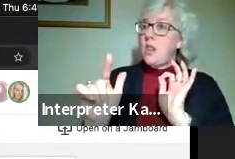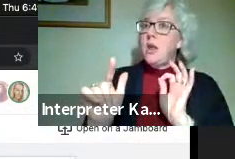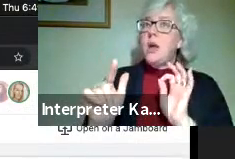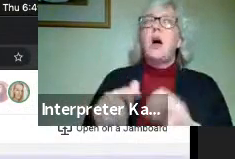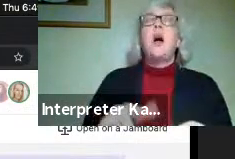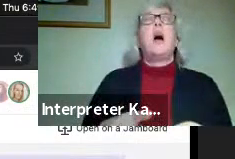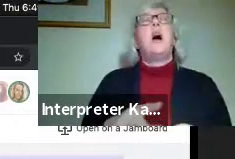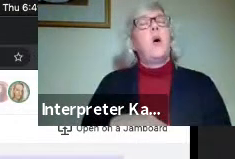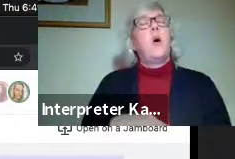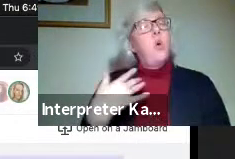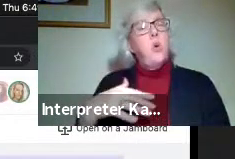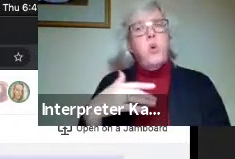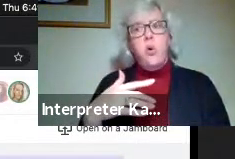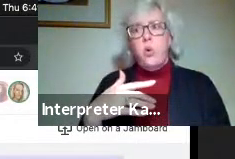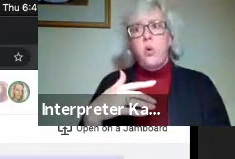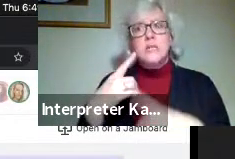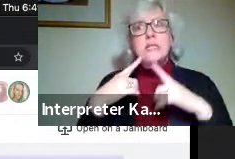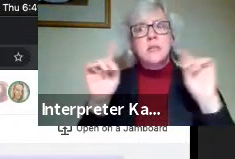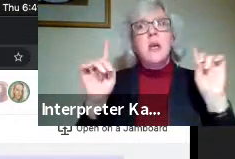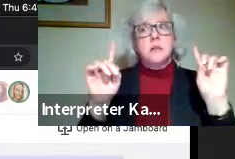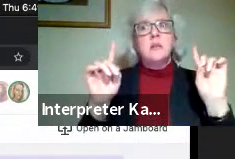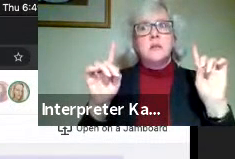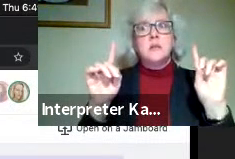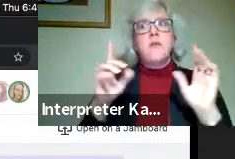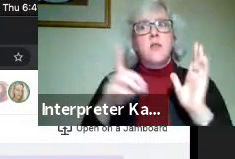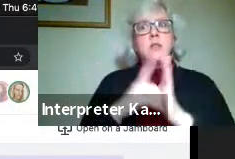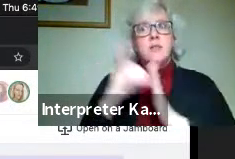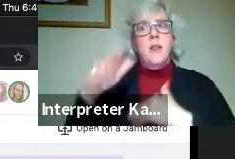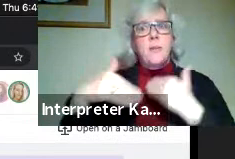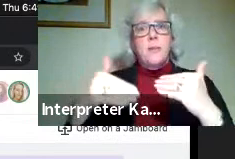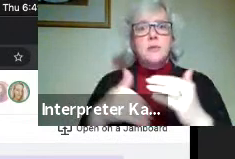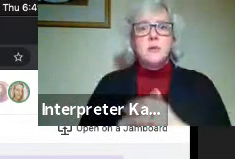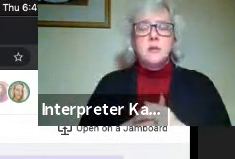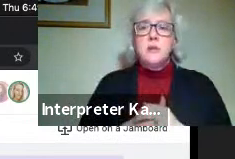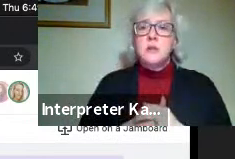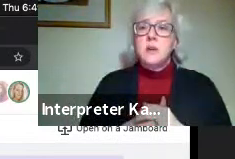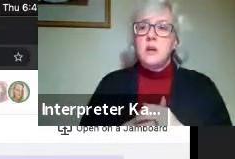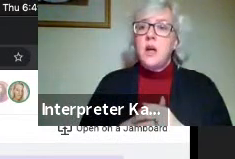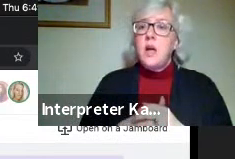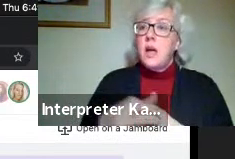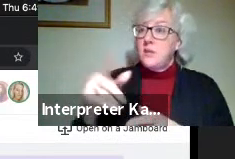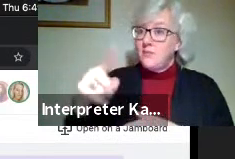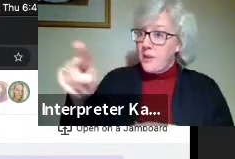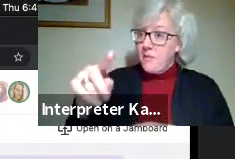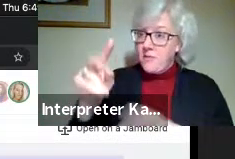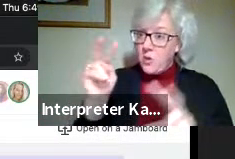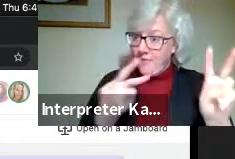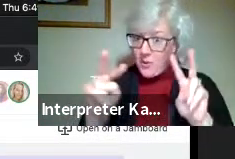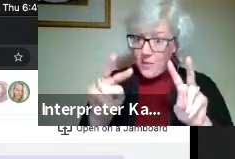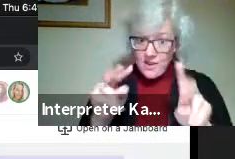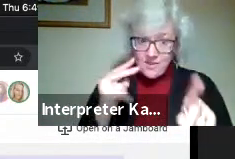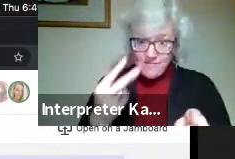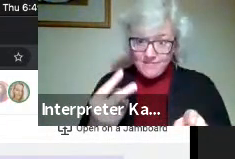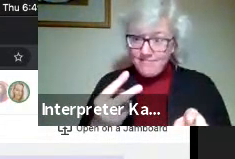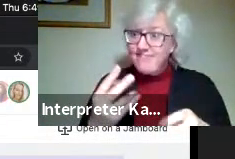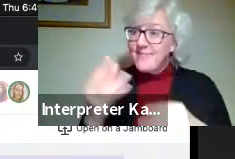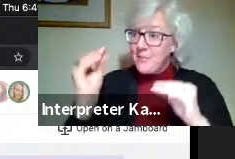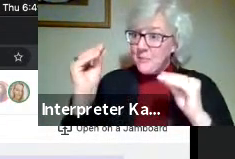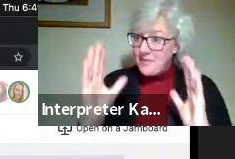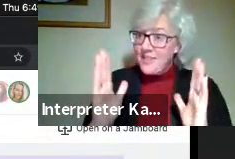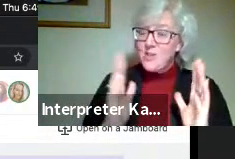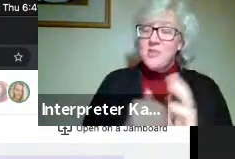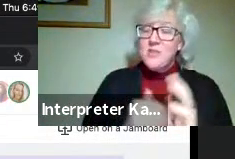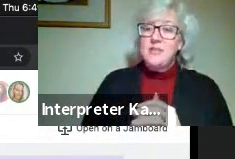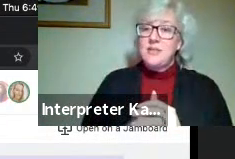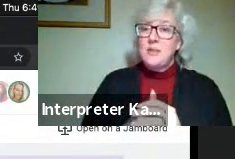really well for us for the development process. Now, some of you out there viewing and some of the instructors may